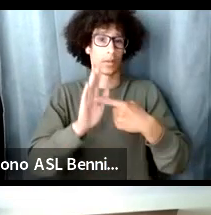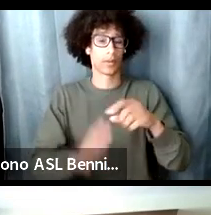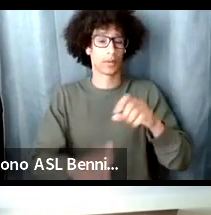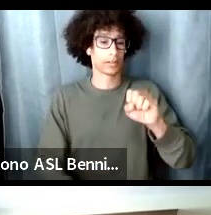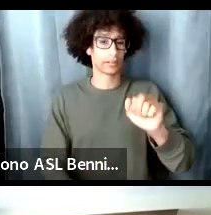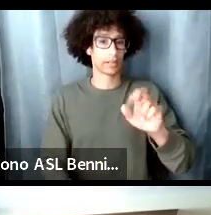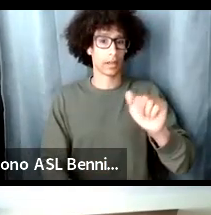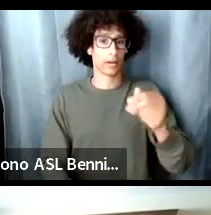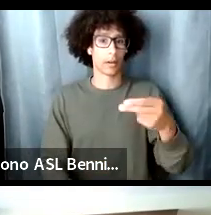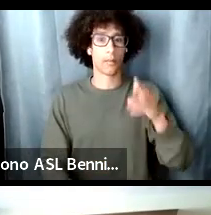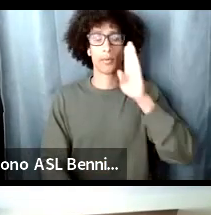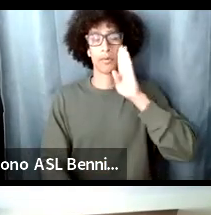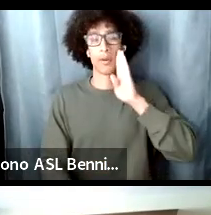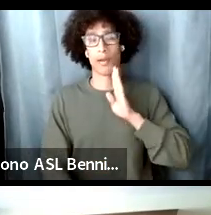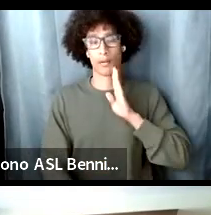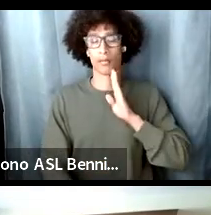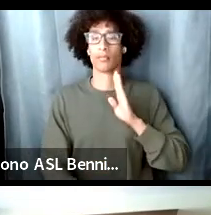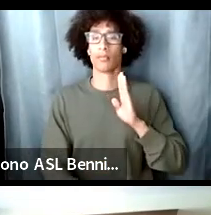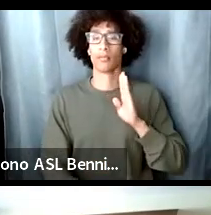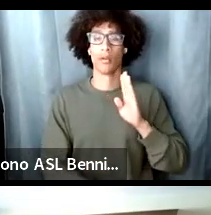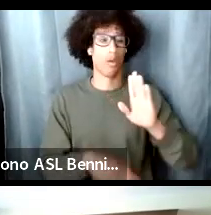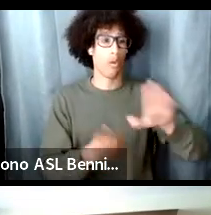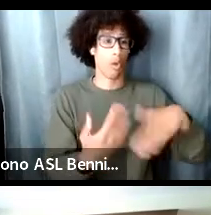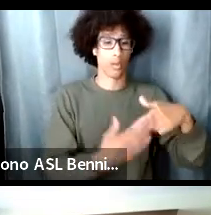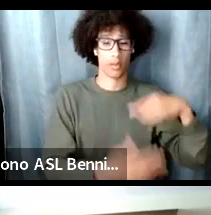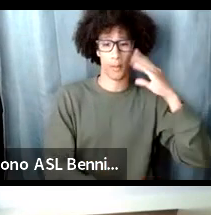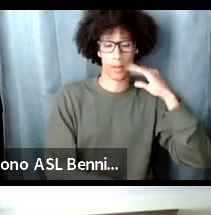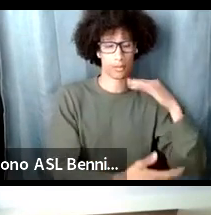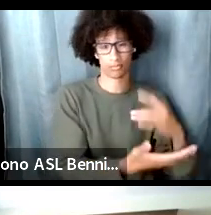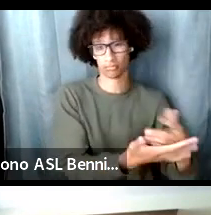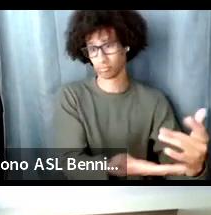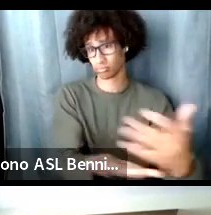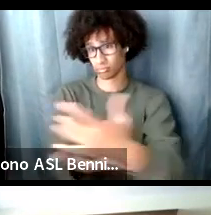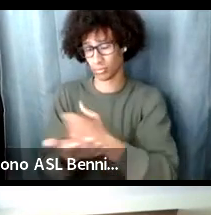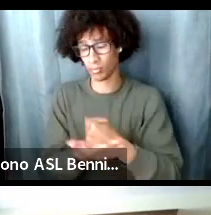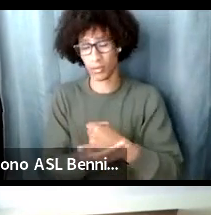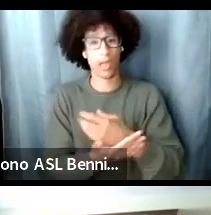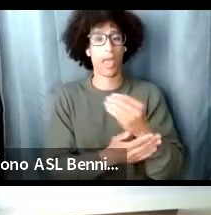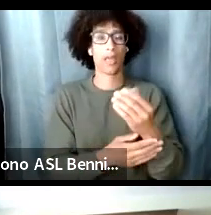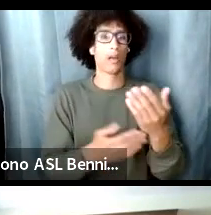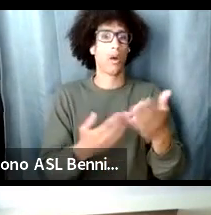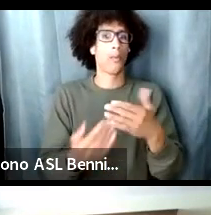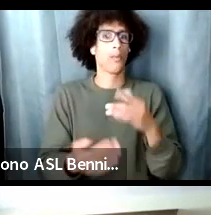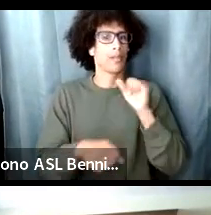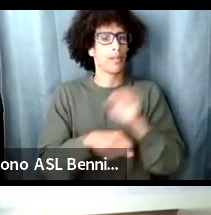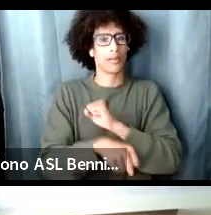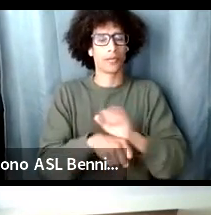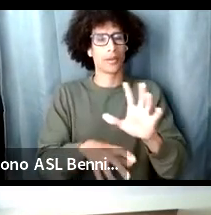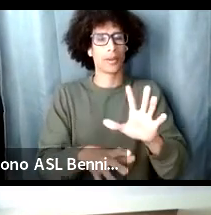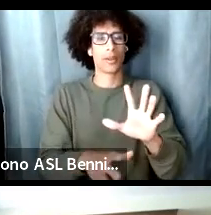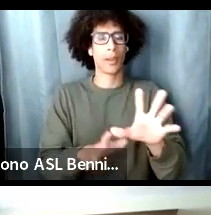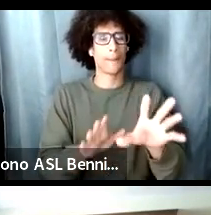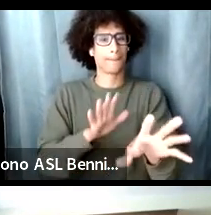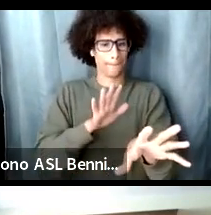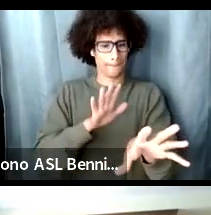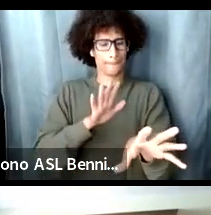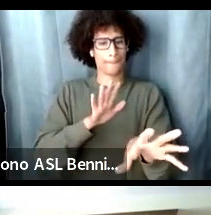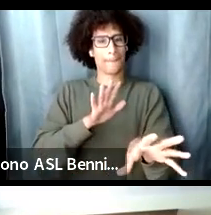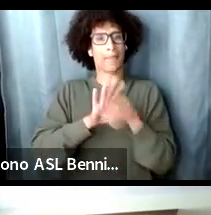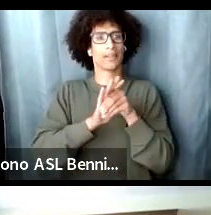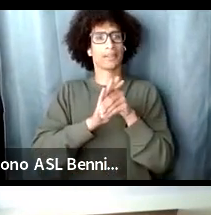of these experiences and literally mimic them right she's creating the she's creating the